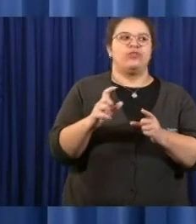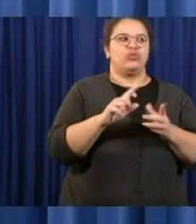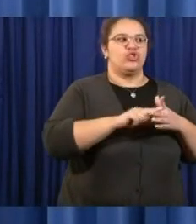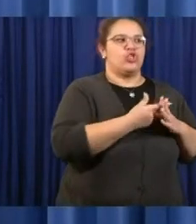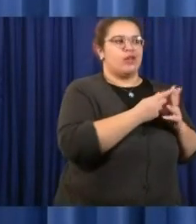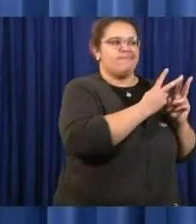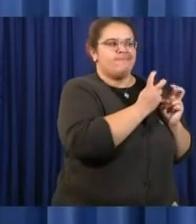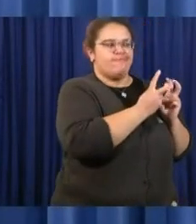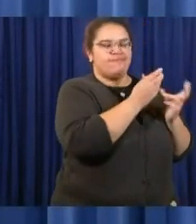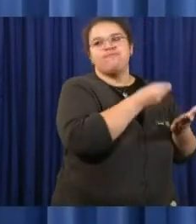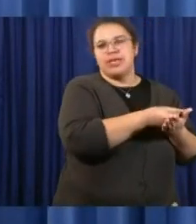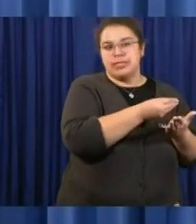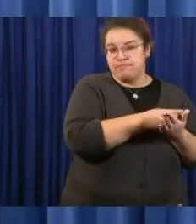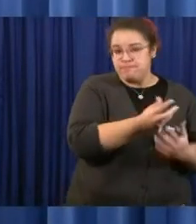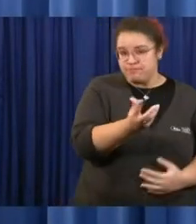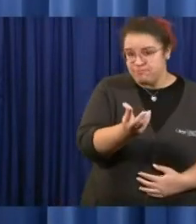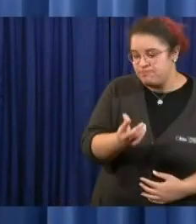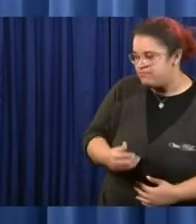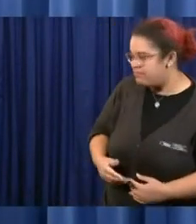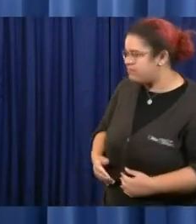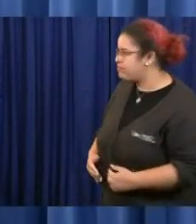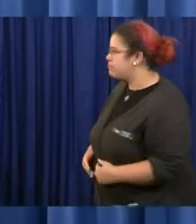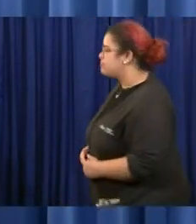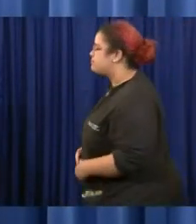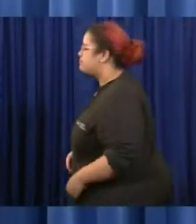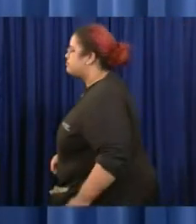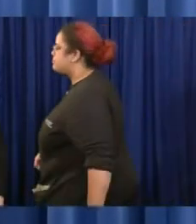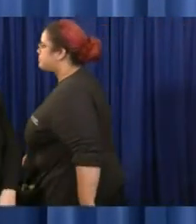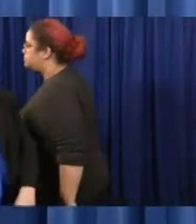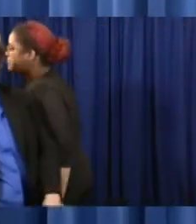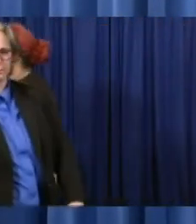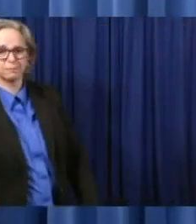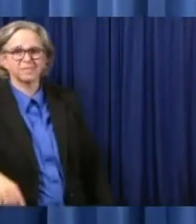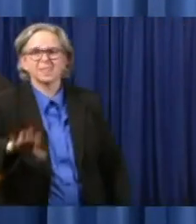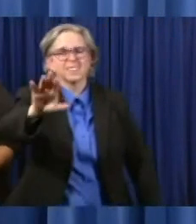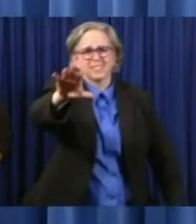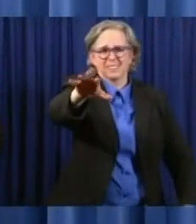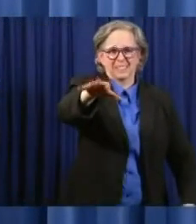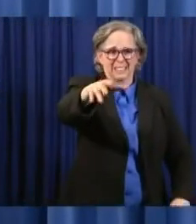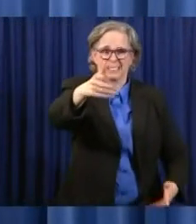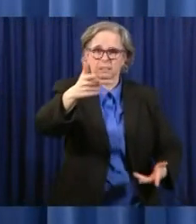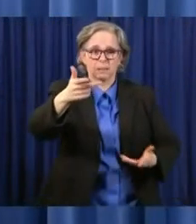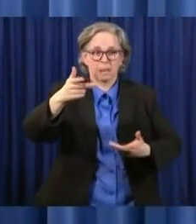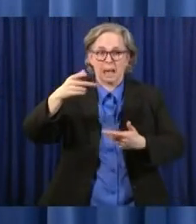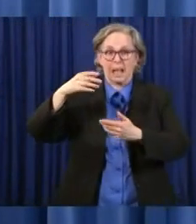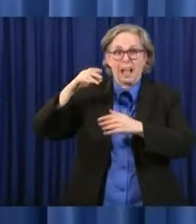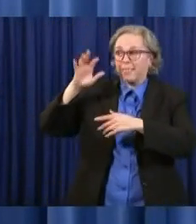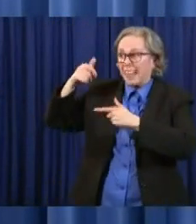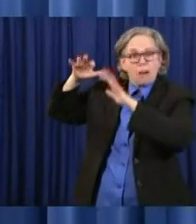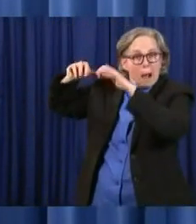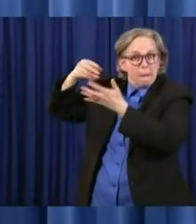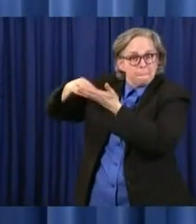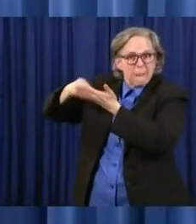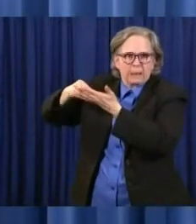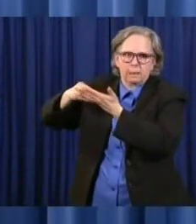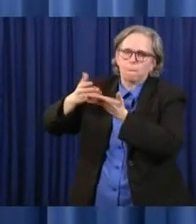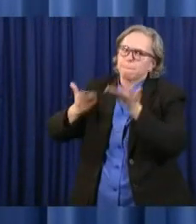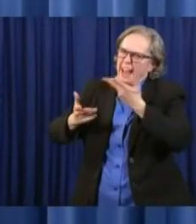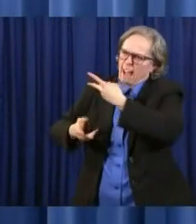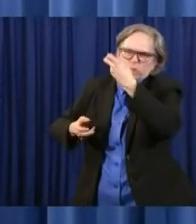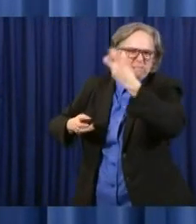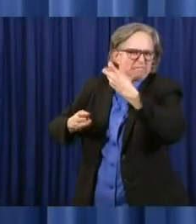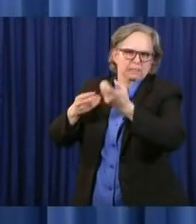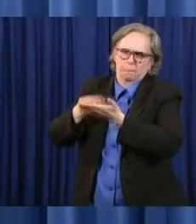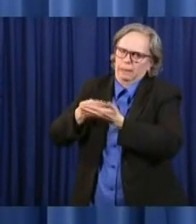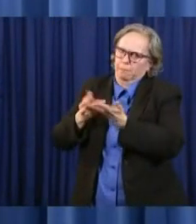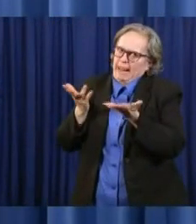Well, we know we're going to have to dip into it. I mean, it would be a miracle if we didn't have to dip into it. So we're planning on dipping into it. What we wanted to